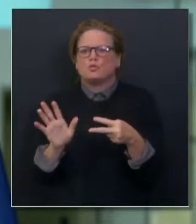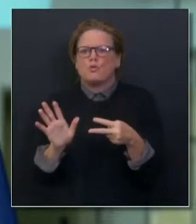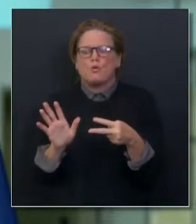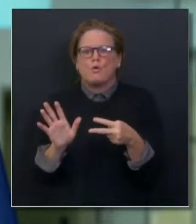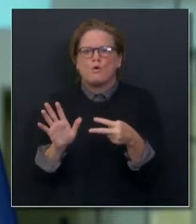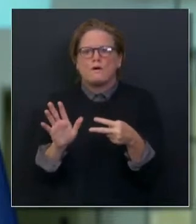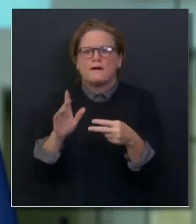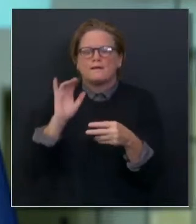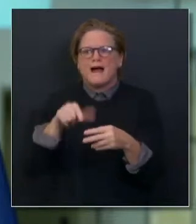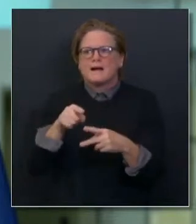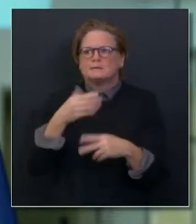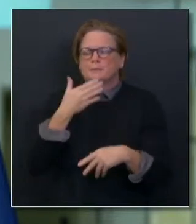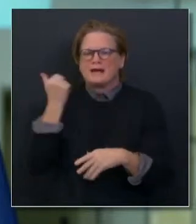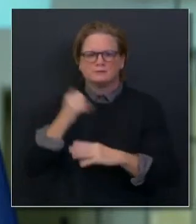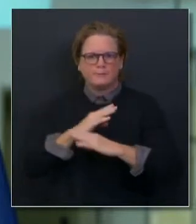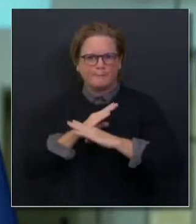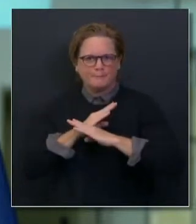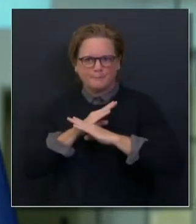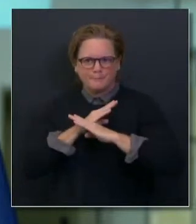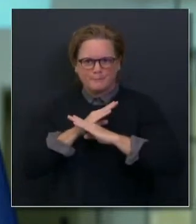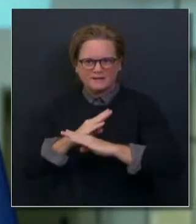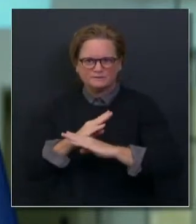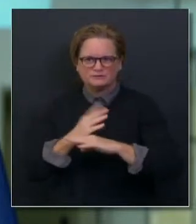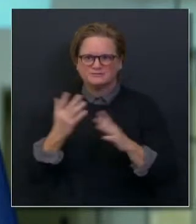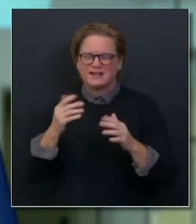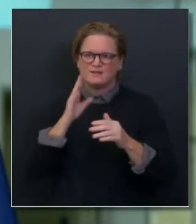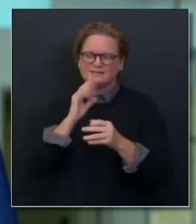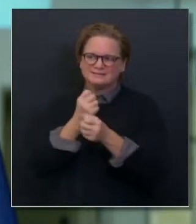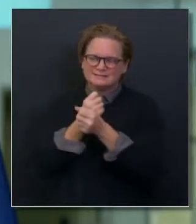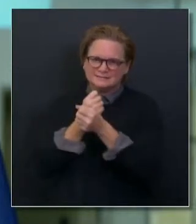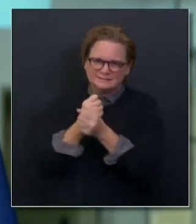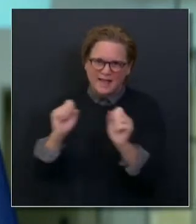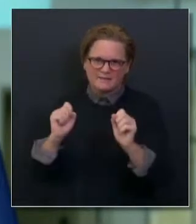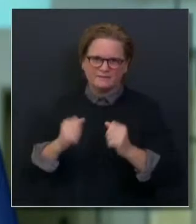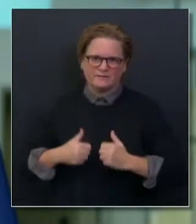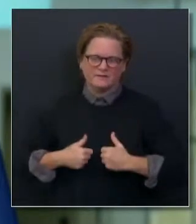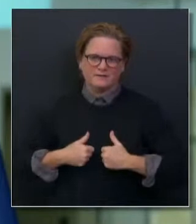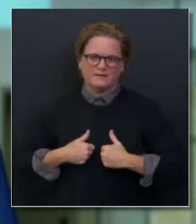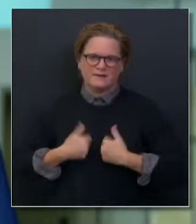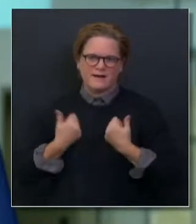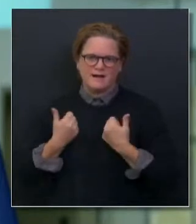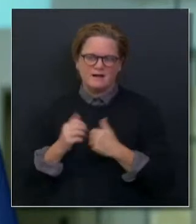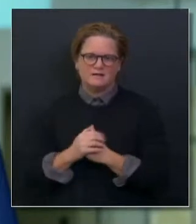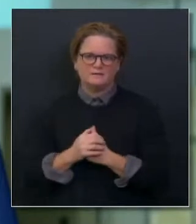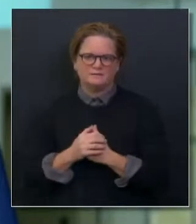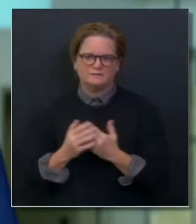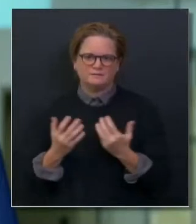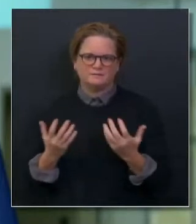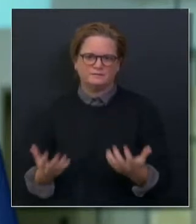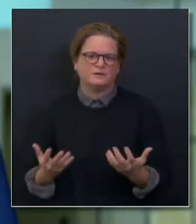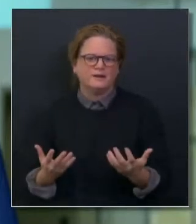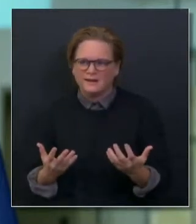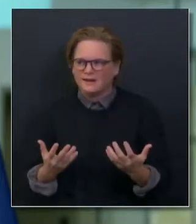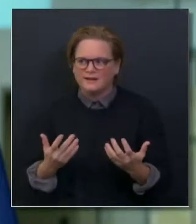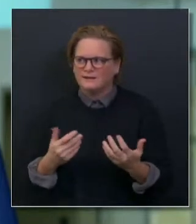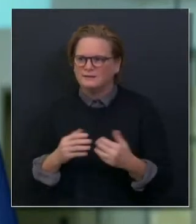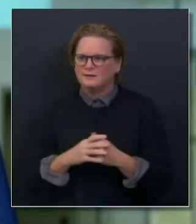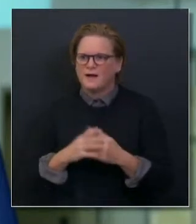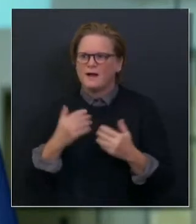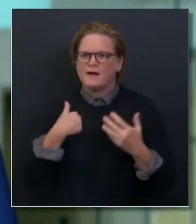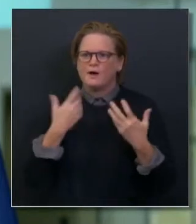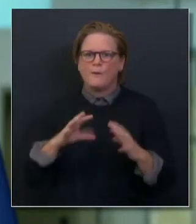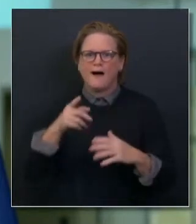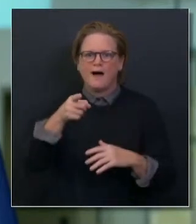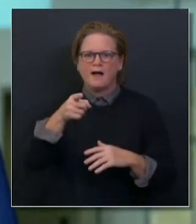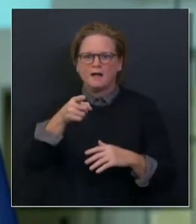That can truly save lives, so we don't have to, you know, we don't have to learn more about people that have been torn asunder,